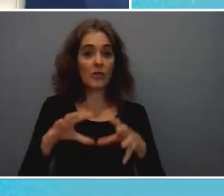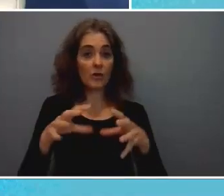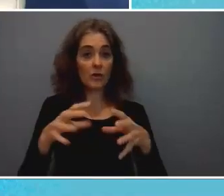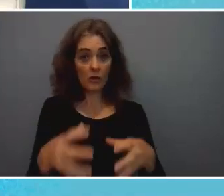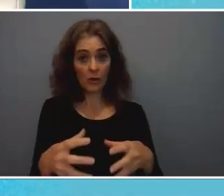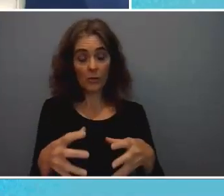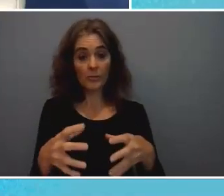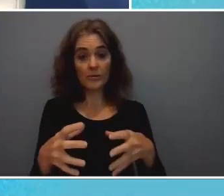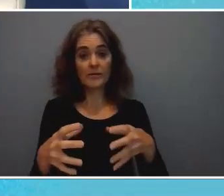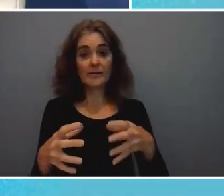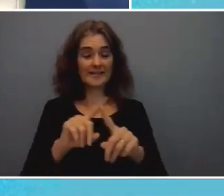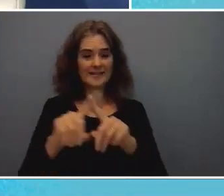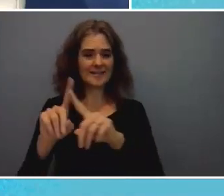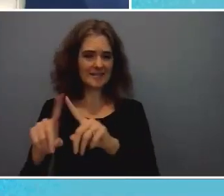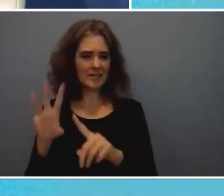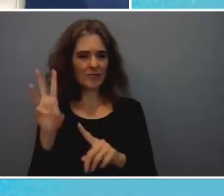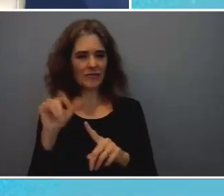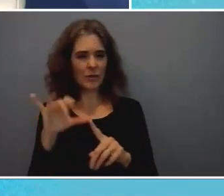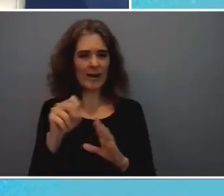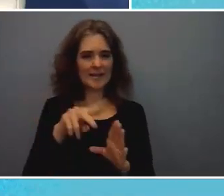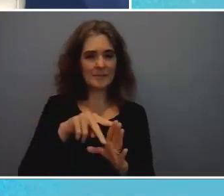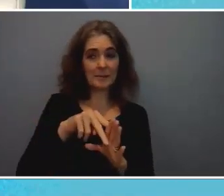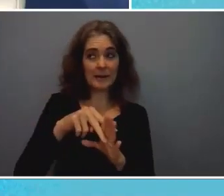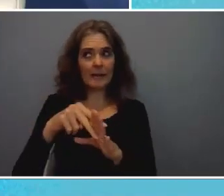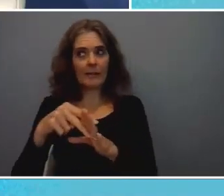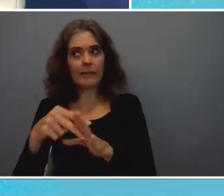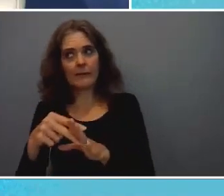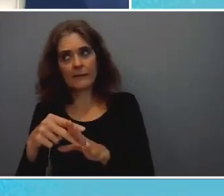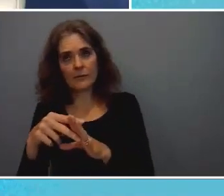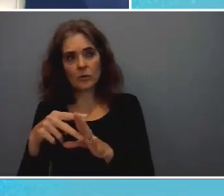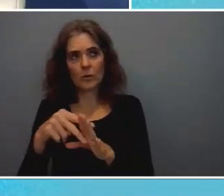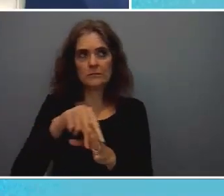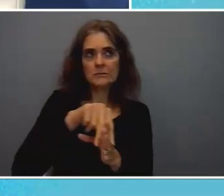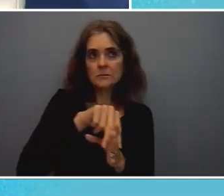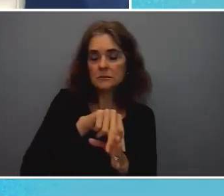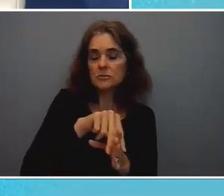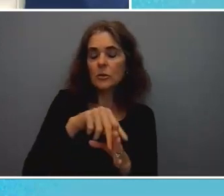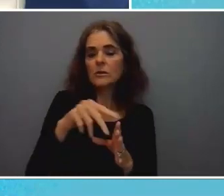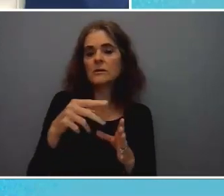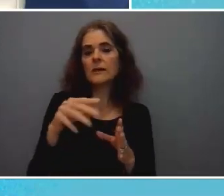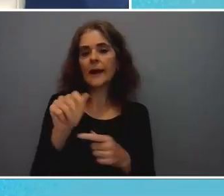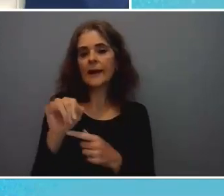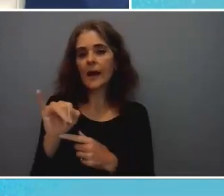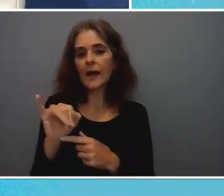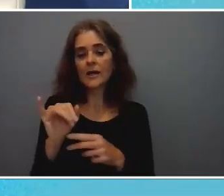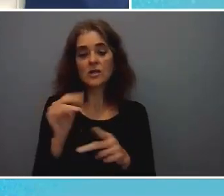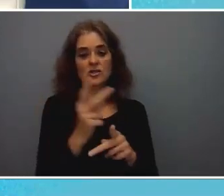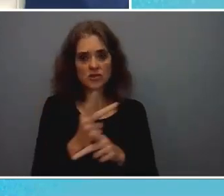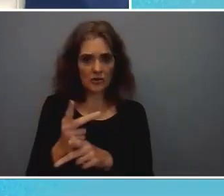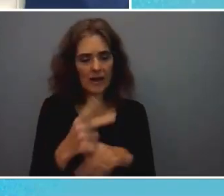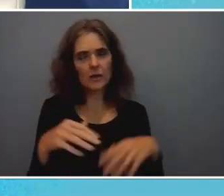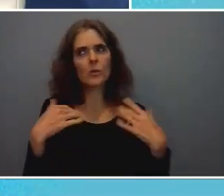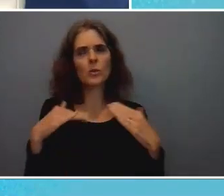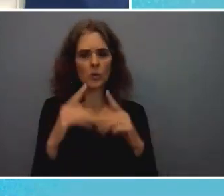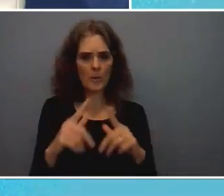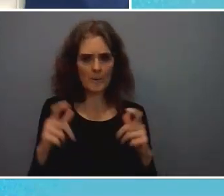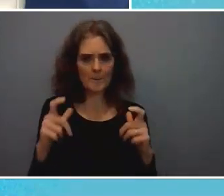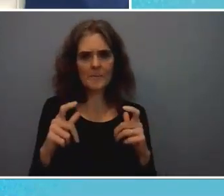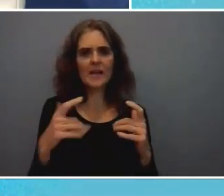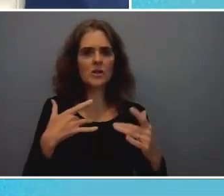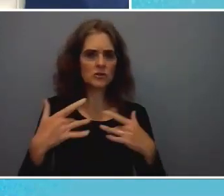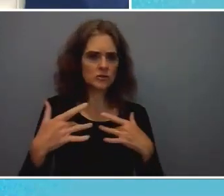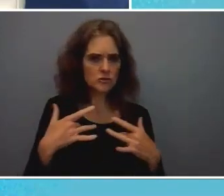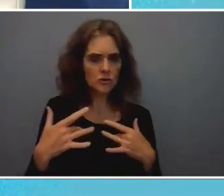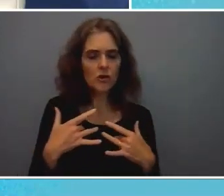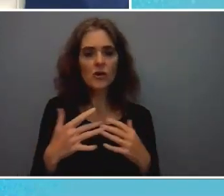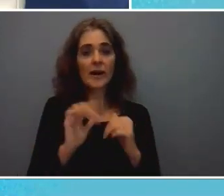postures towards ai and how it should be used surveillance is a huge concern in many parts of the world and how the technology